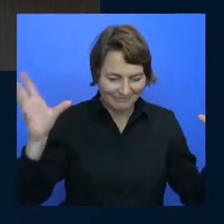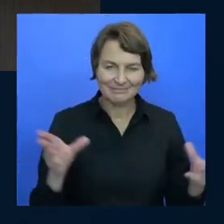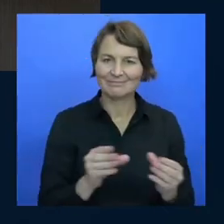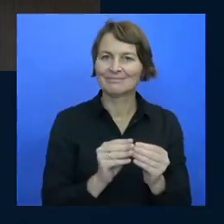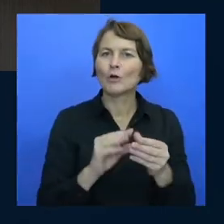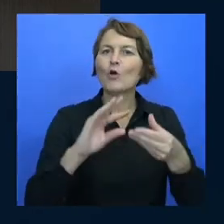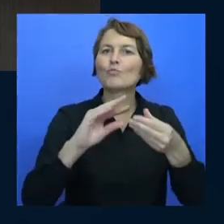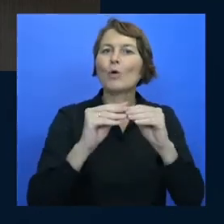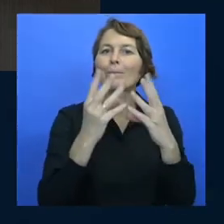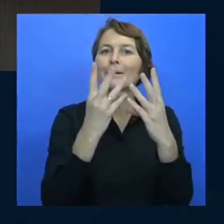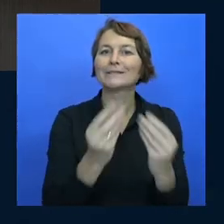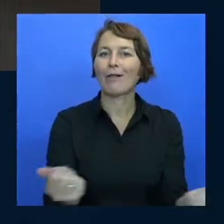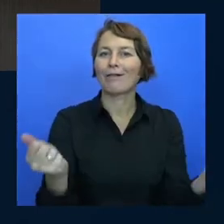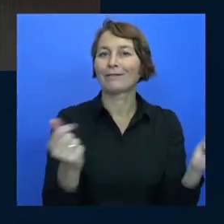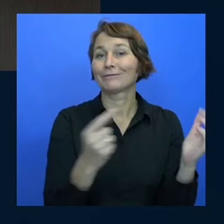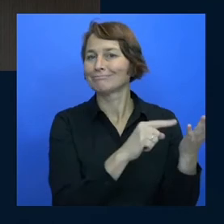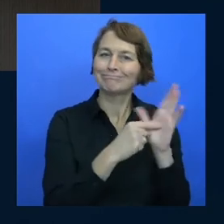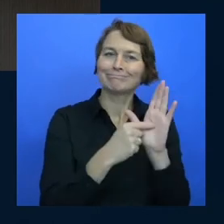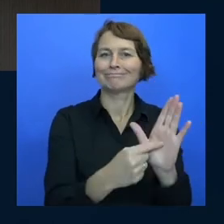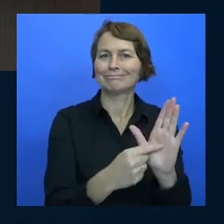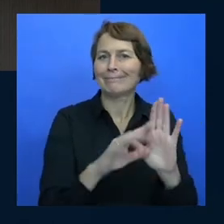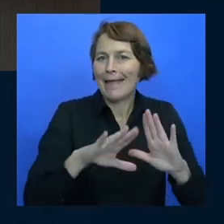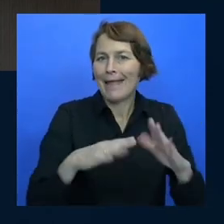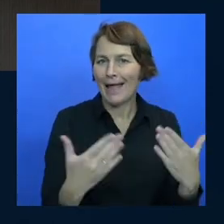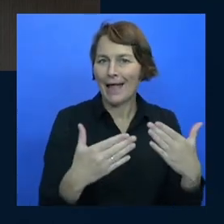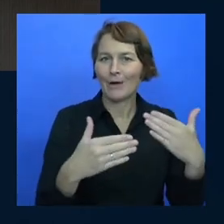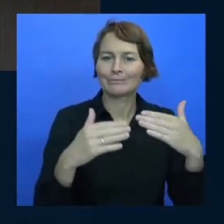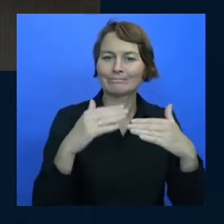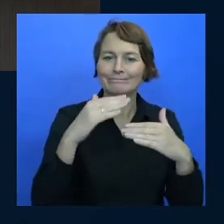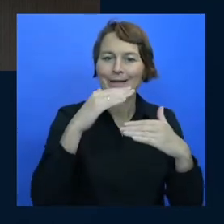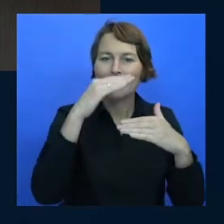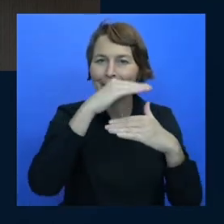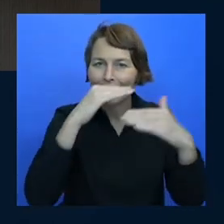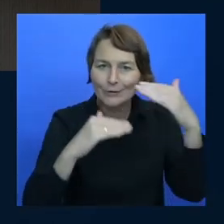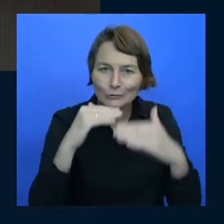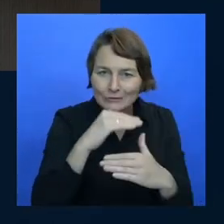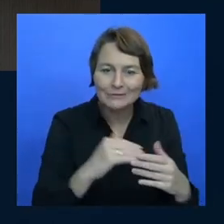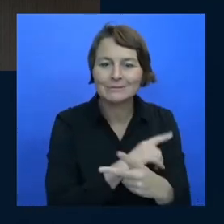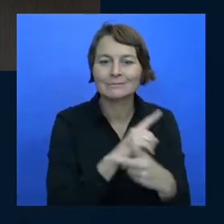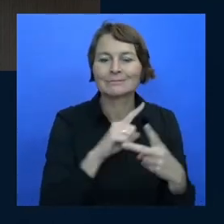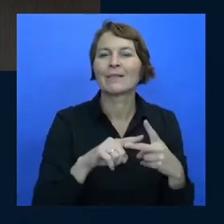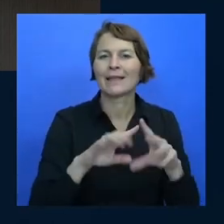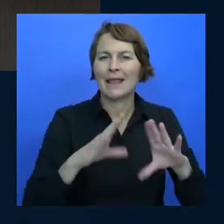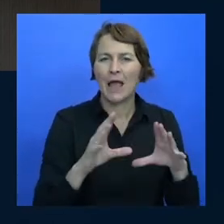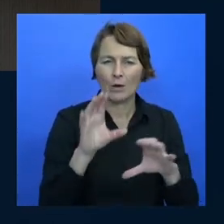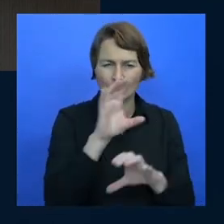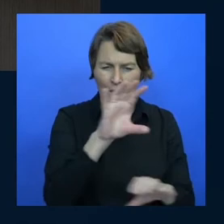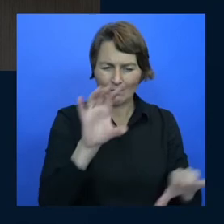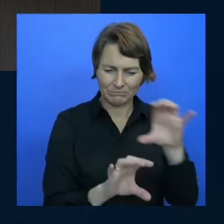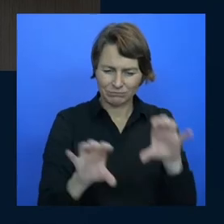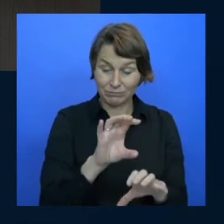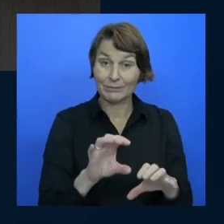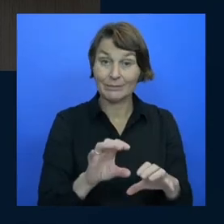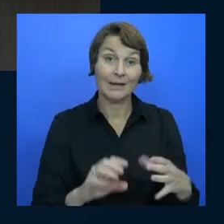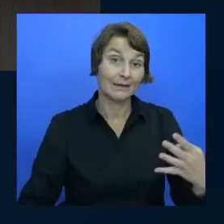understanding layers thinking about composition and then the number one thing that i